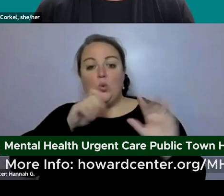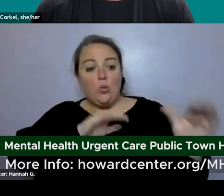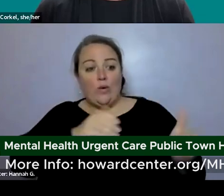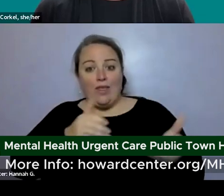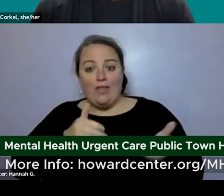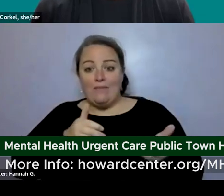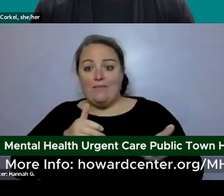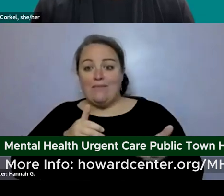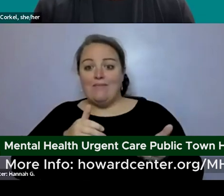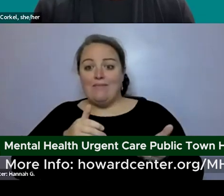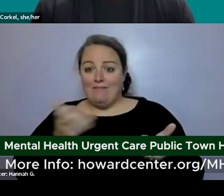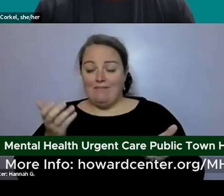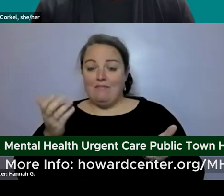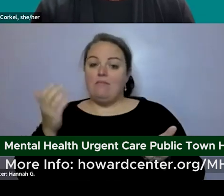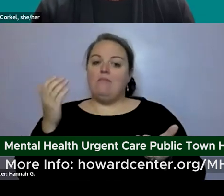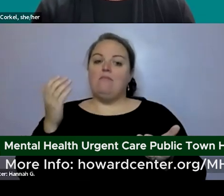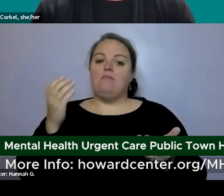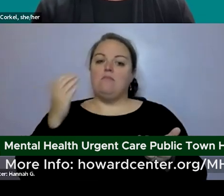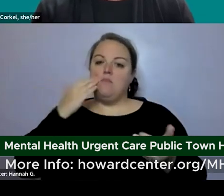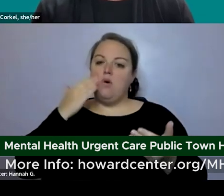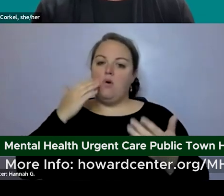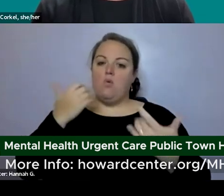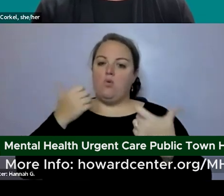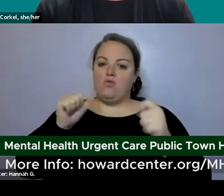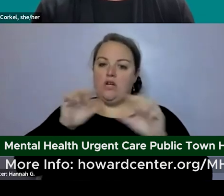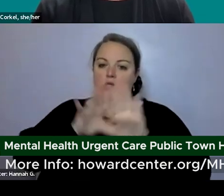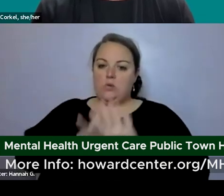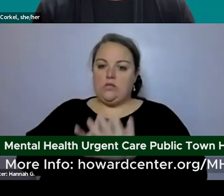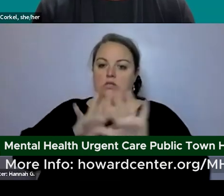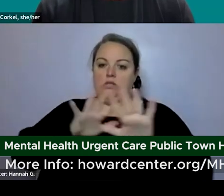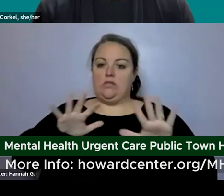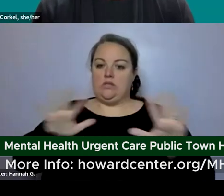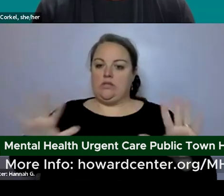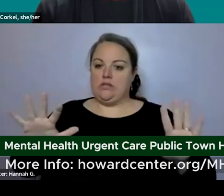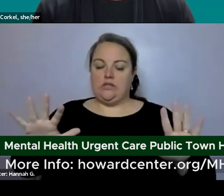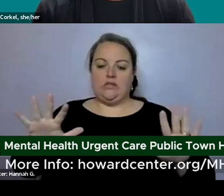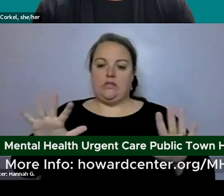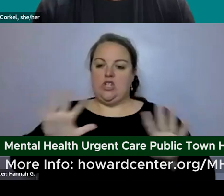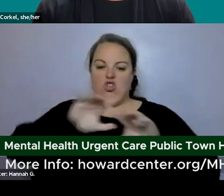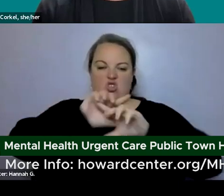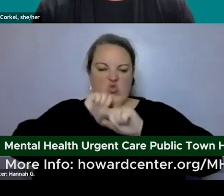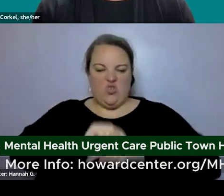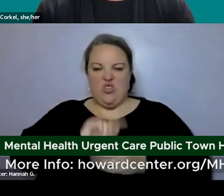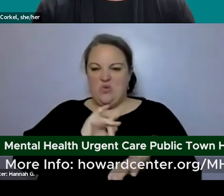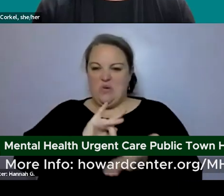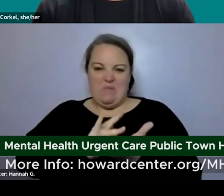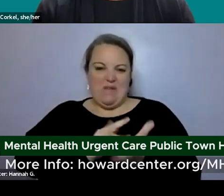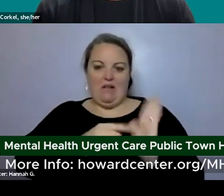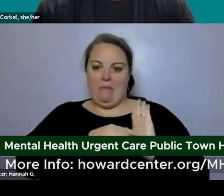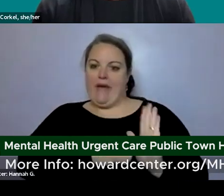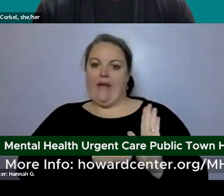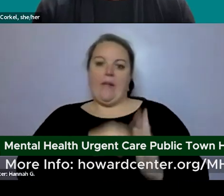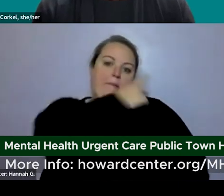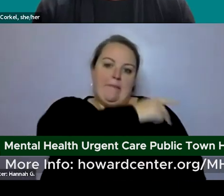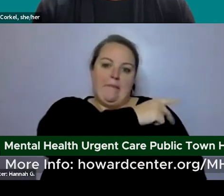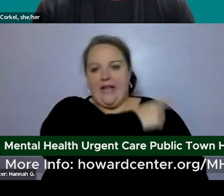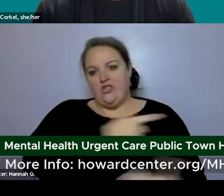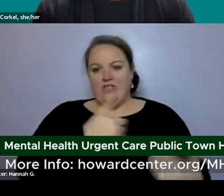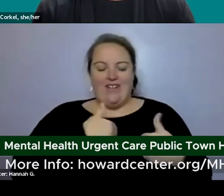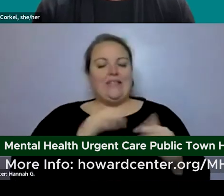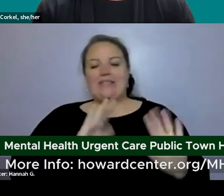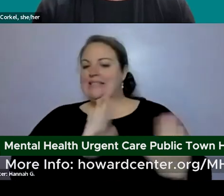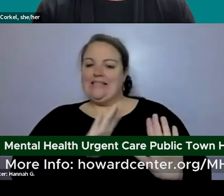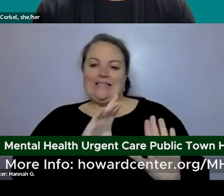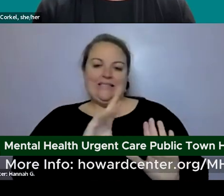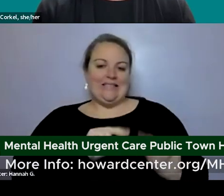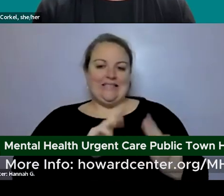clinic um where we are trying to differentiate this from a traditional medical model and an alternative to um